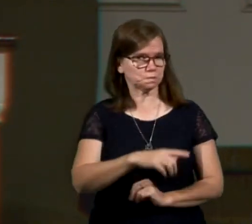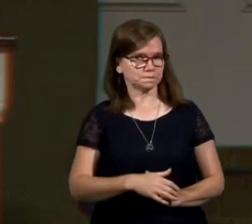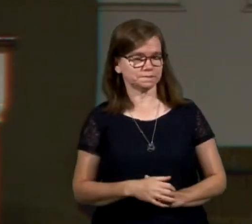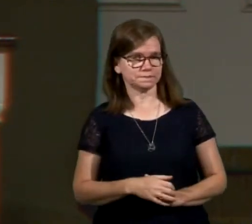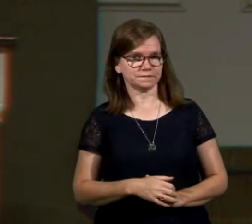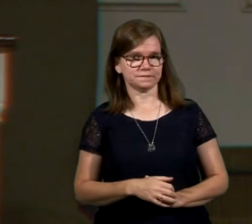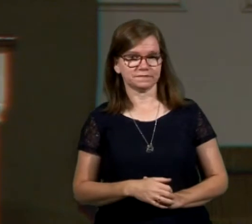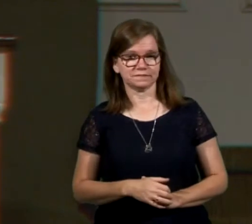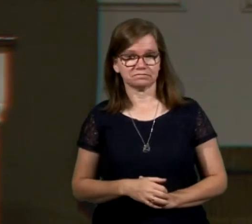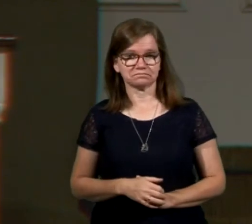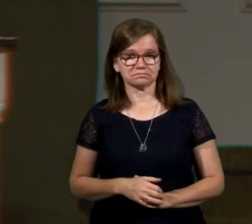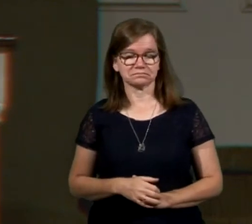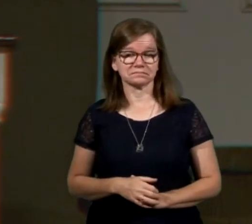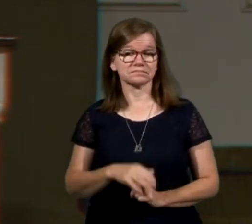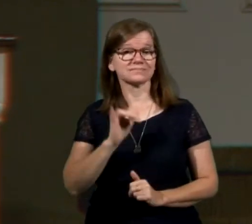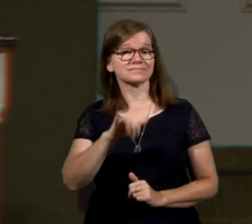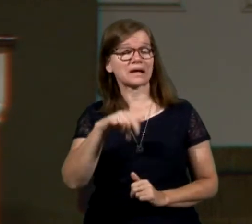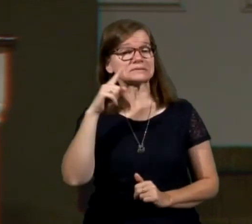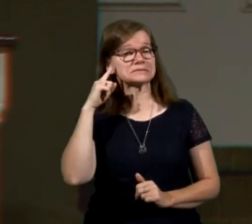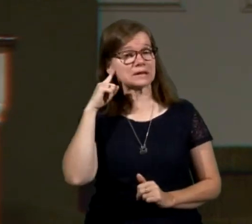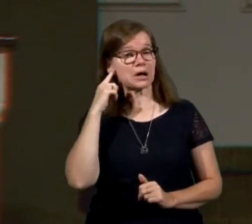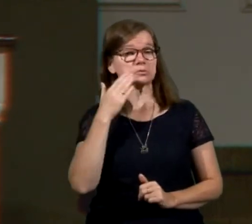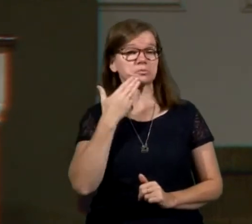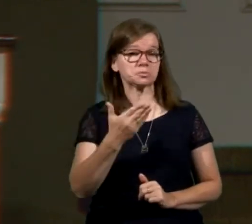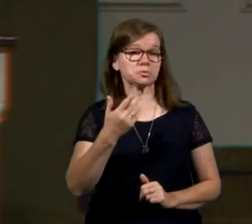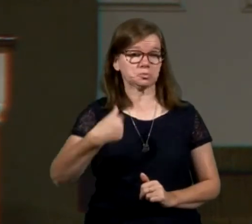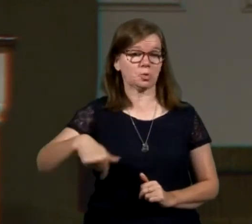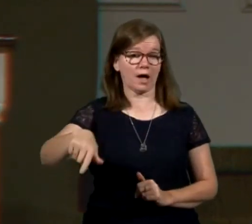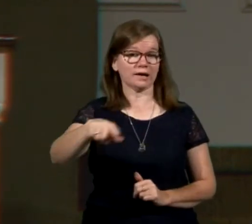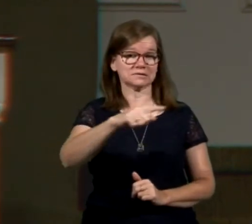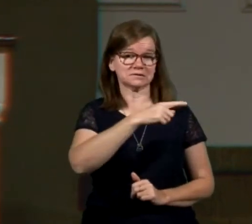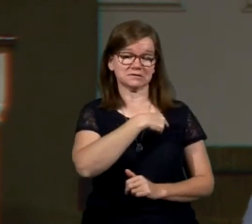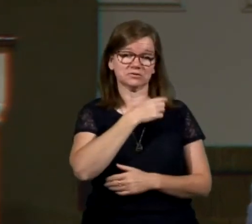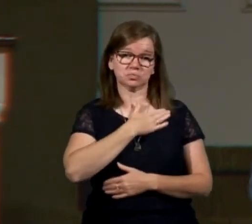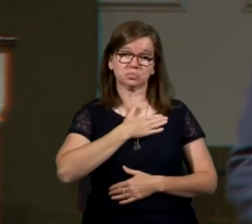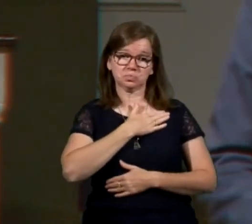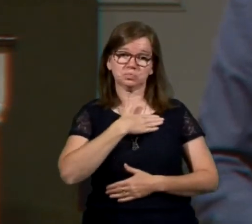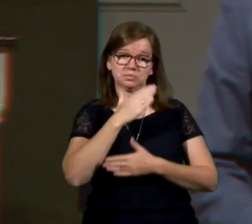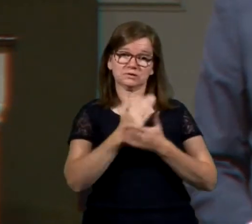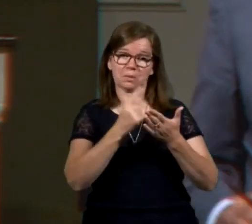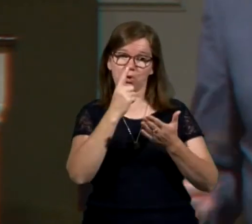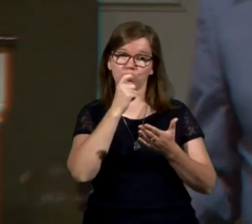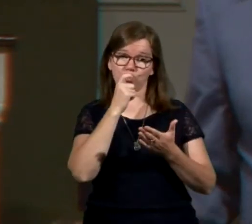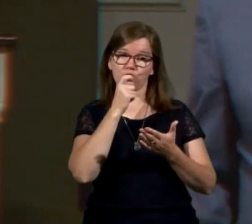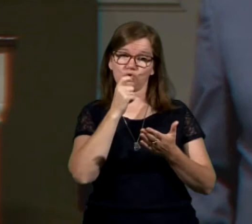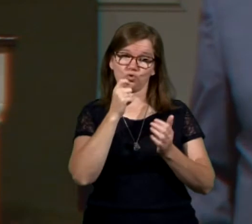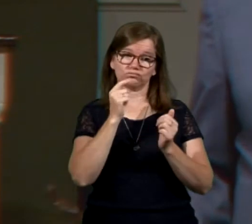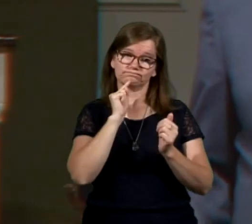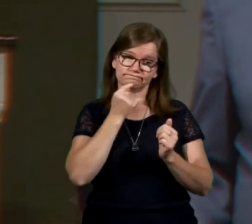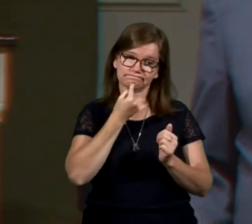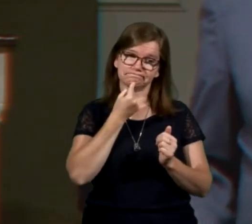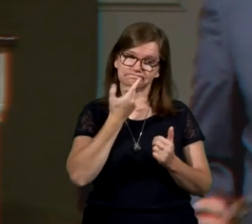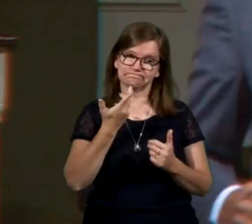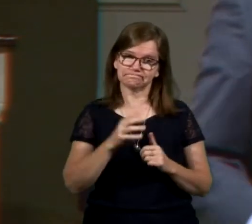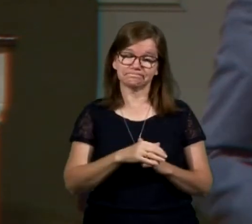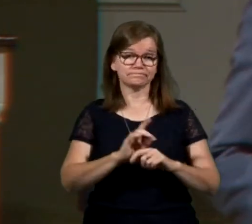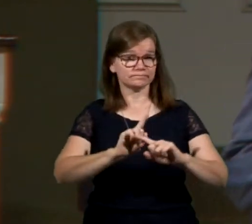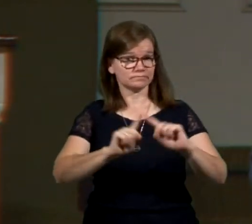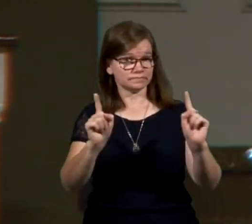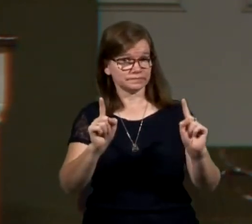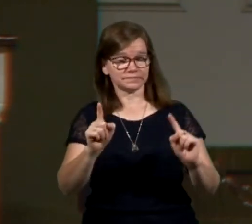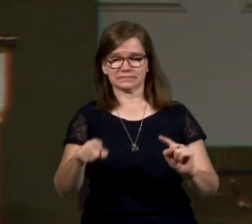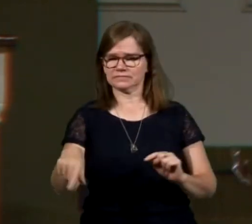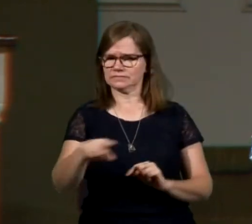Well, that sounds like, that sounds probably good to you and I. We appreciate someone who's coming with good sincerity. However,